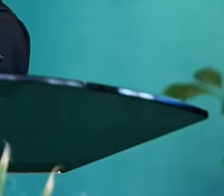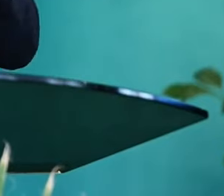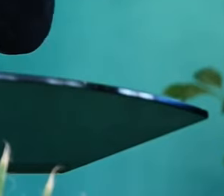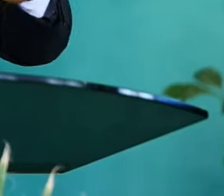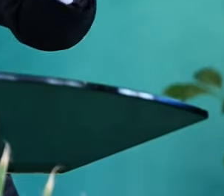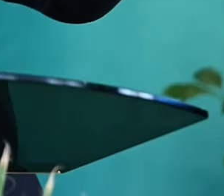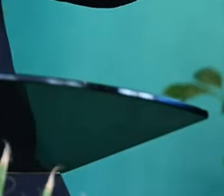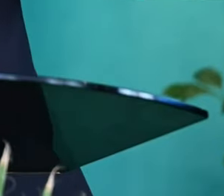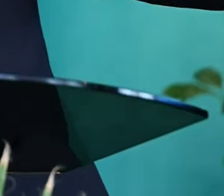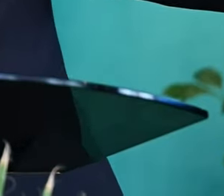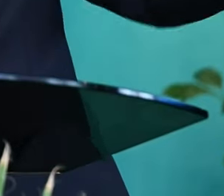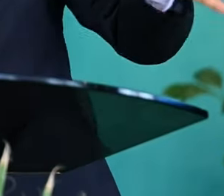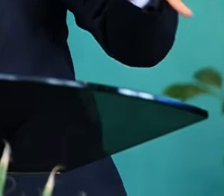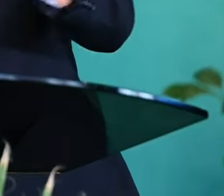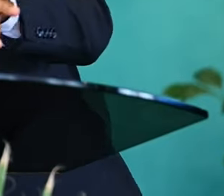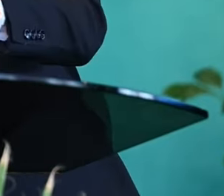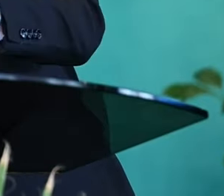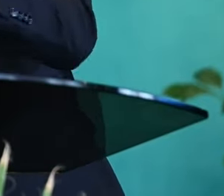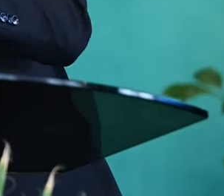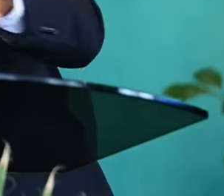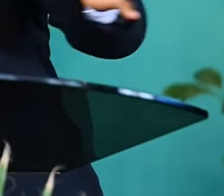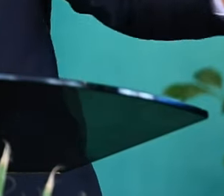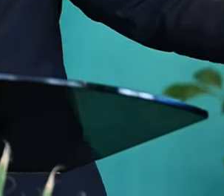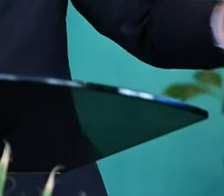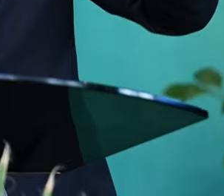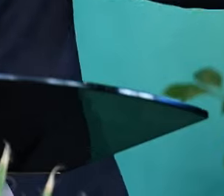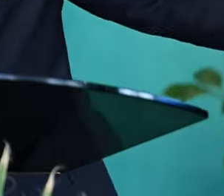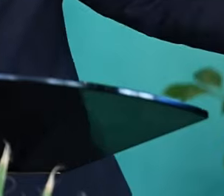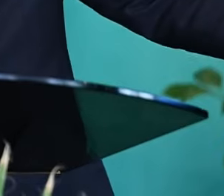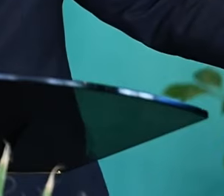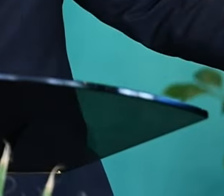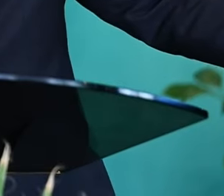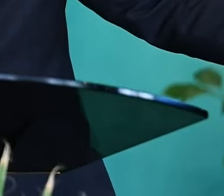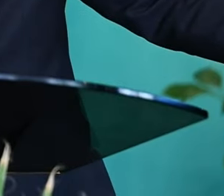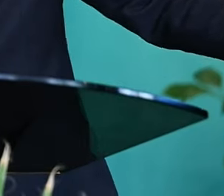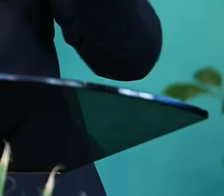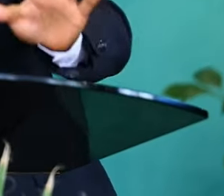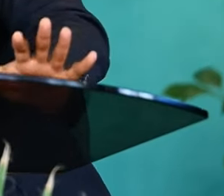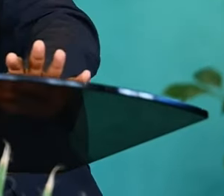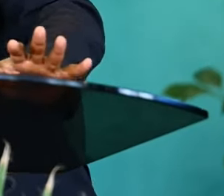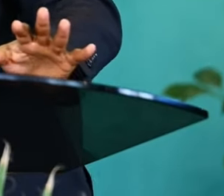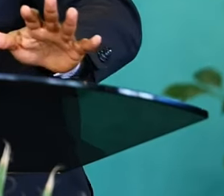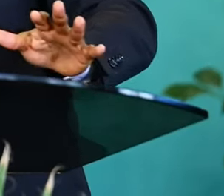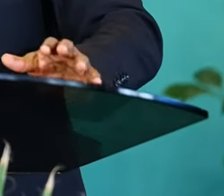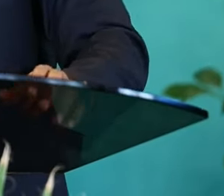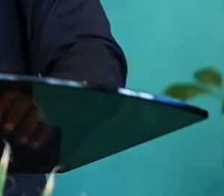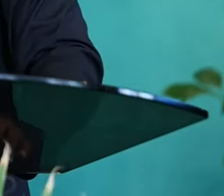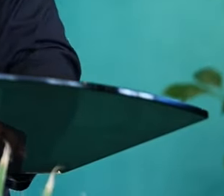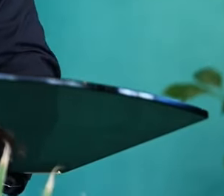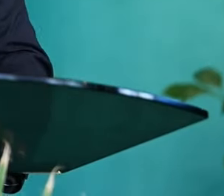wow, this is God's admonition to the righteous in the face of the wickedness. A little while